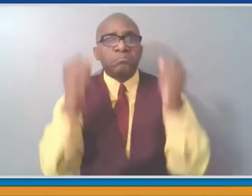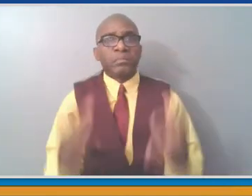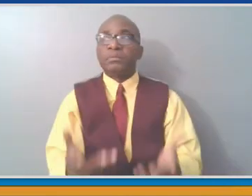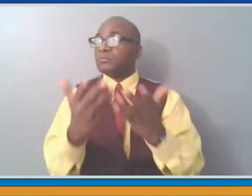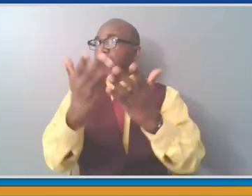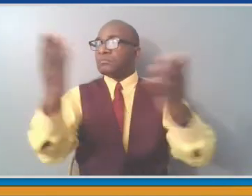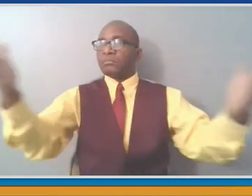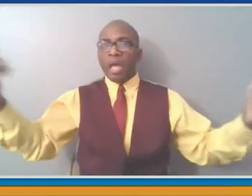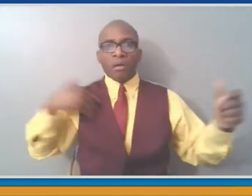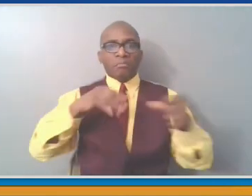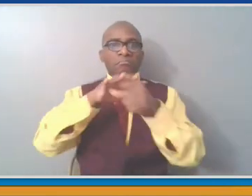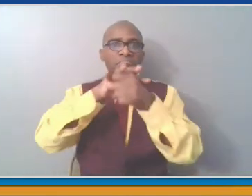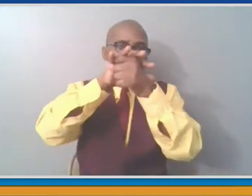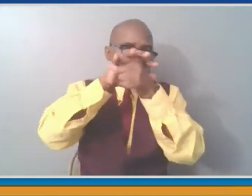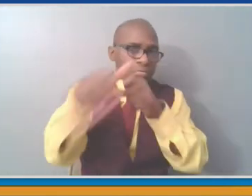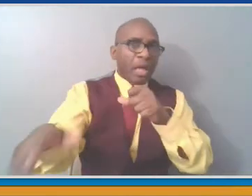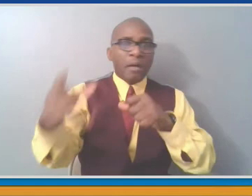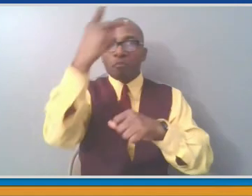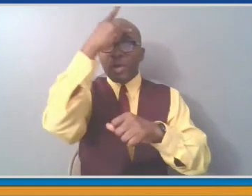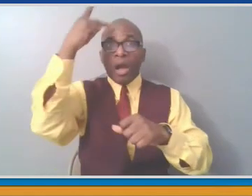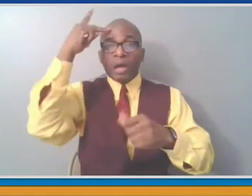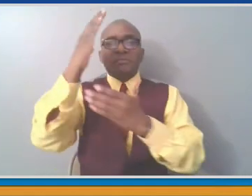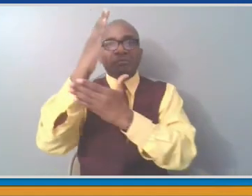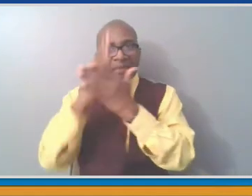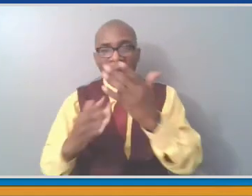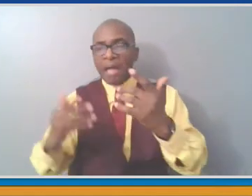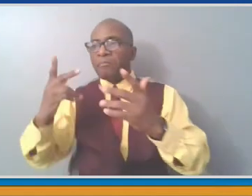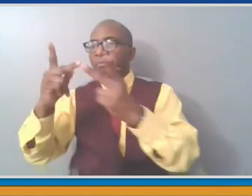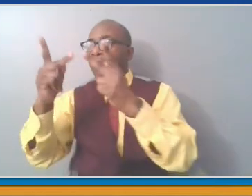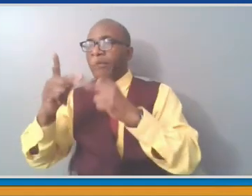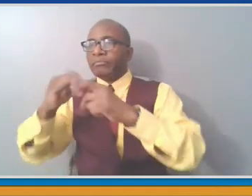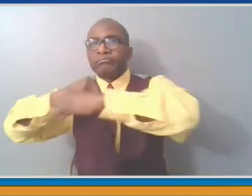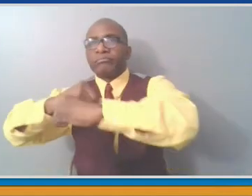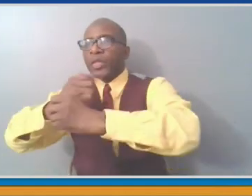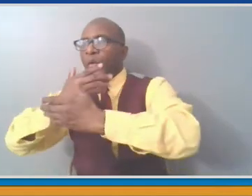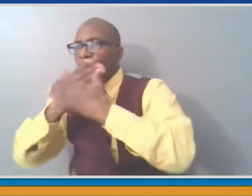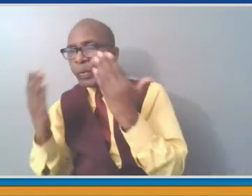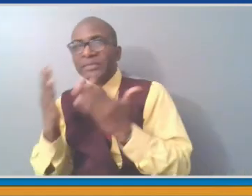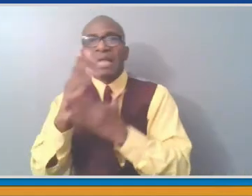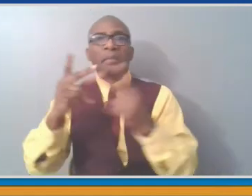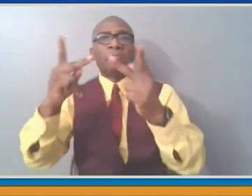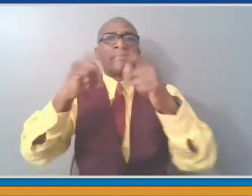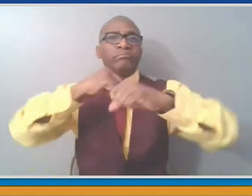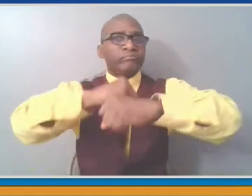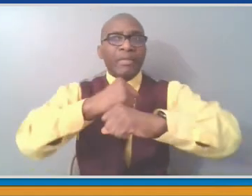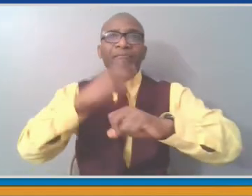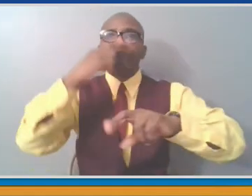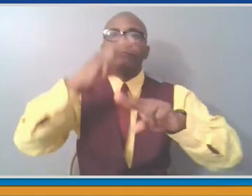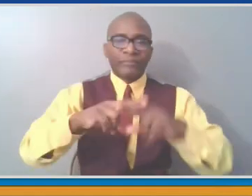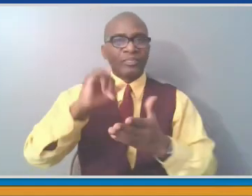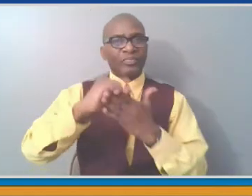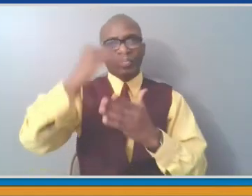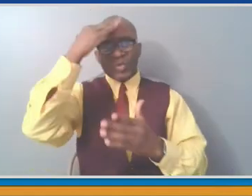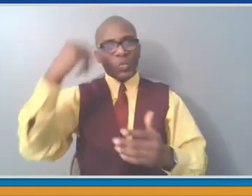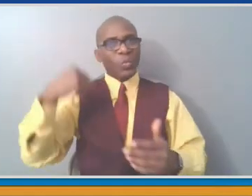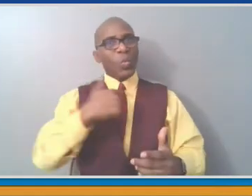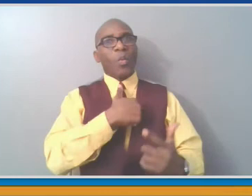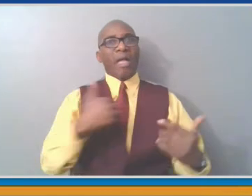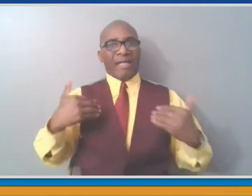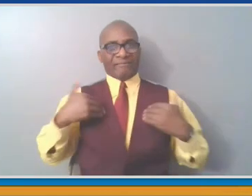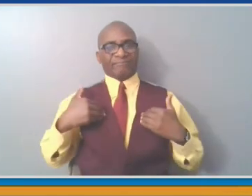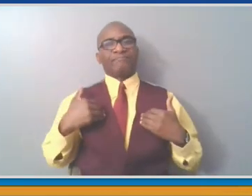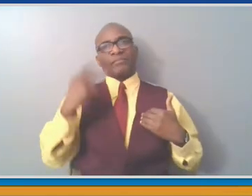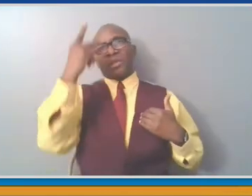is why the Parks Board's challenge, as citizens that are appointed to the Parks Board, to look at the overall structure of our parks and the overall